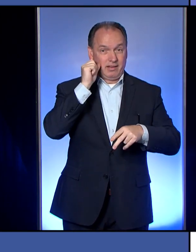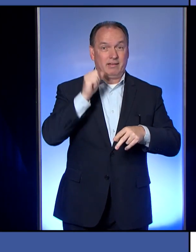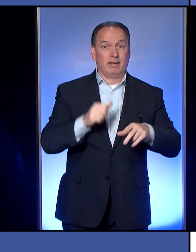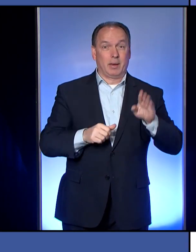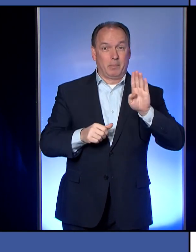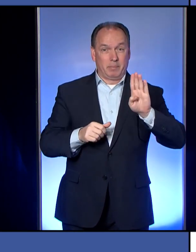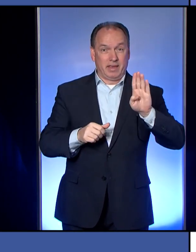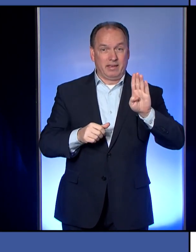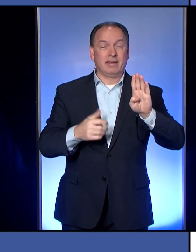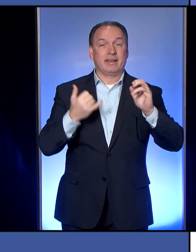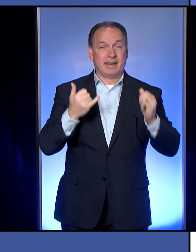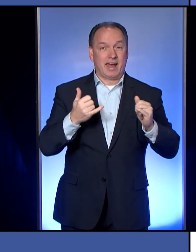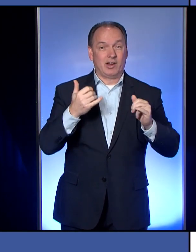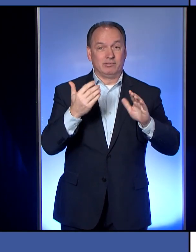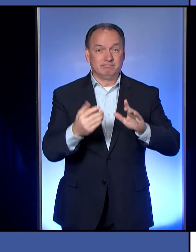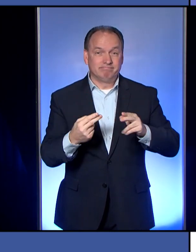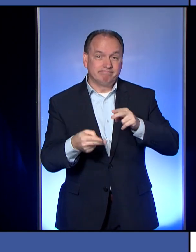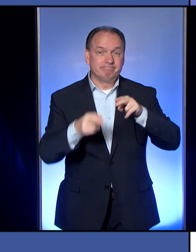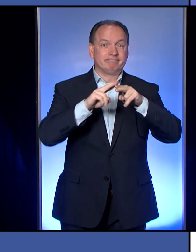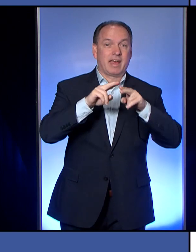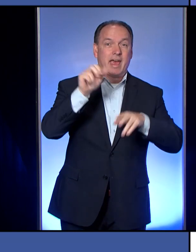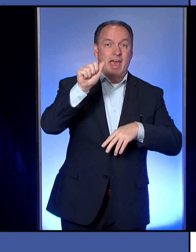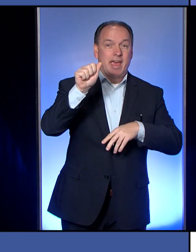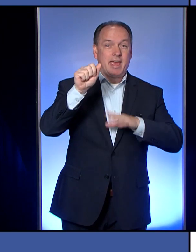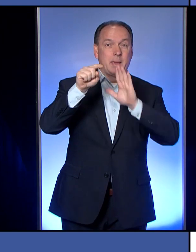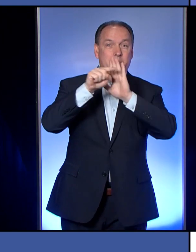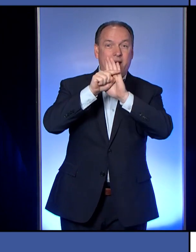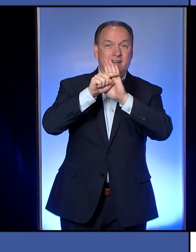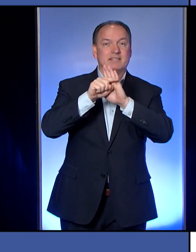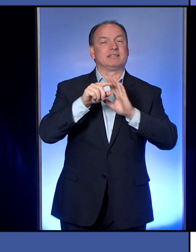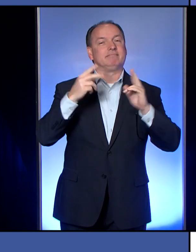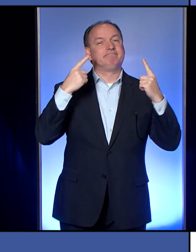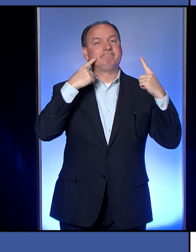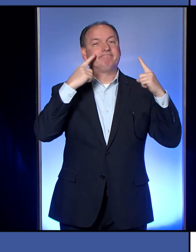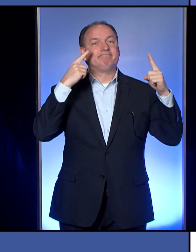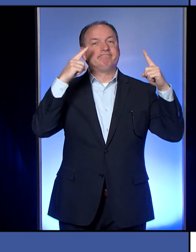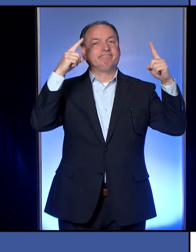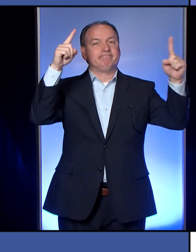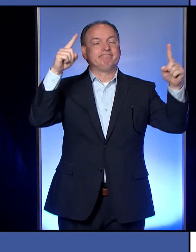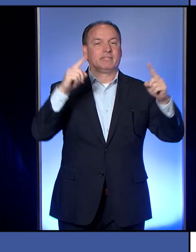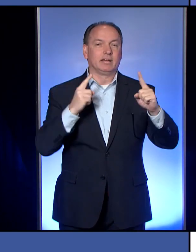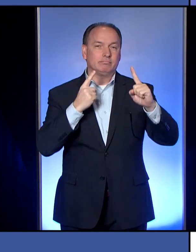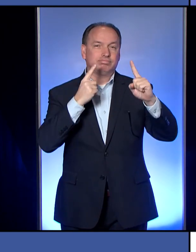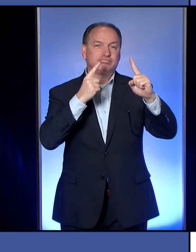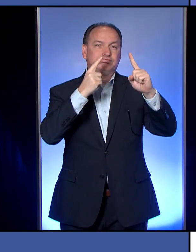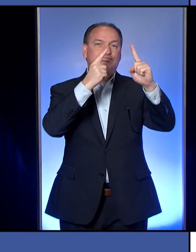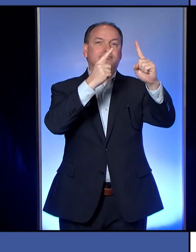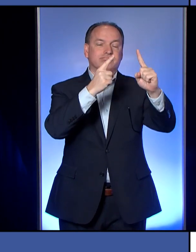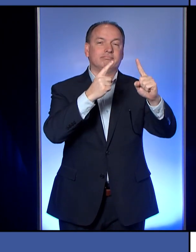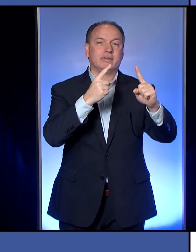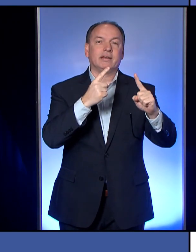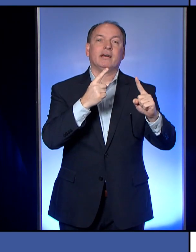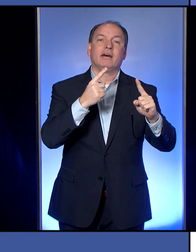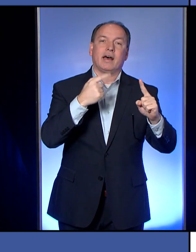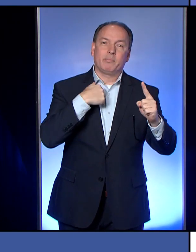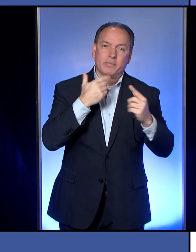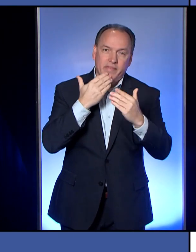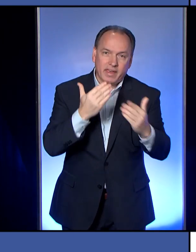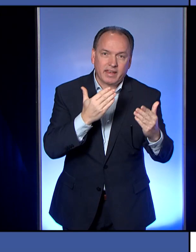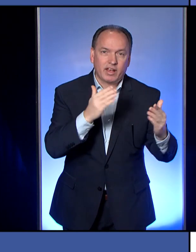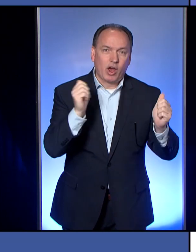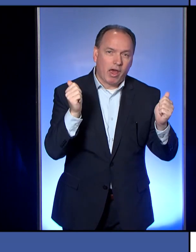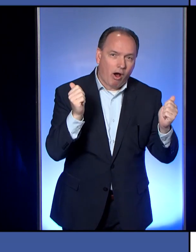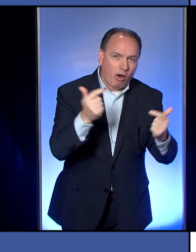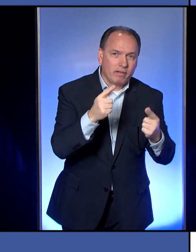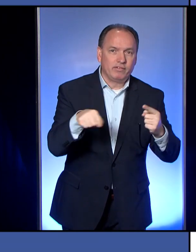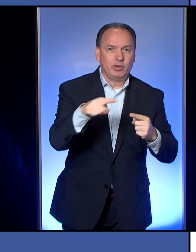and our arrow is showing up. So we are doing better each time I look at that website and I want to thank all of you who